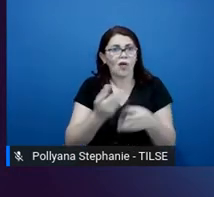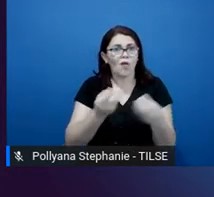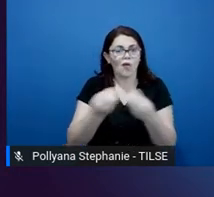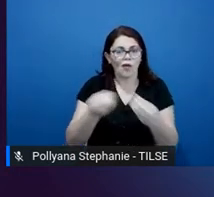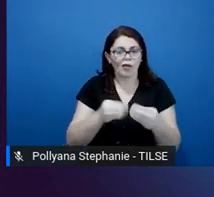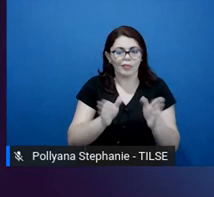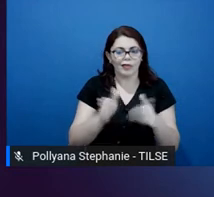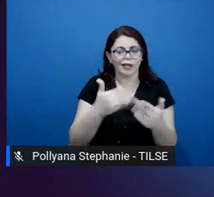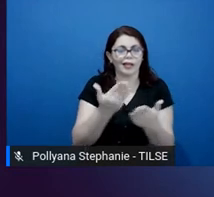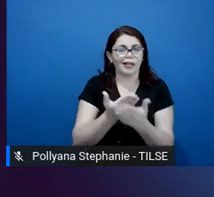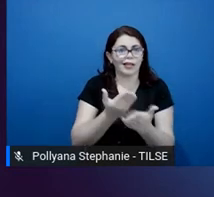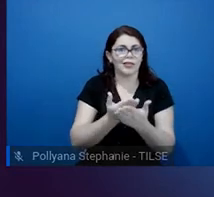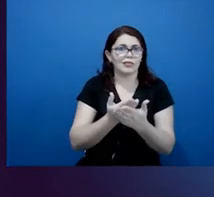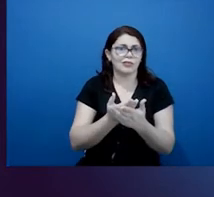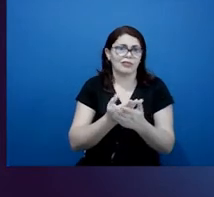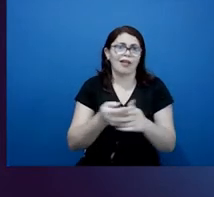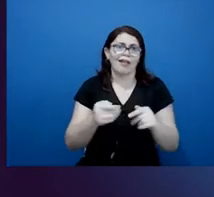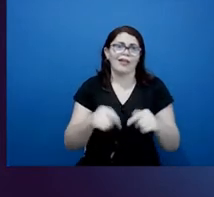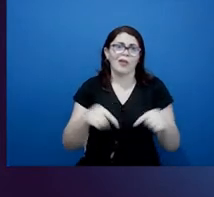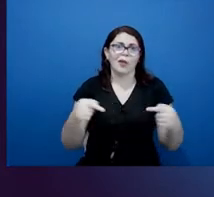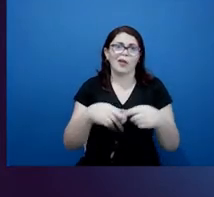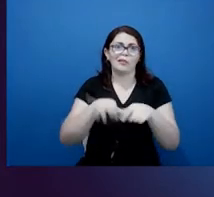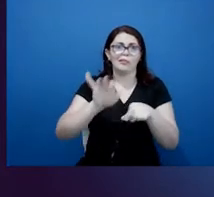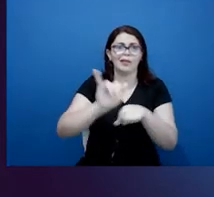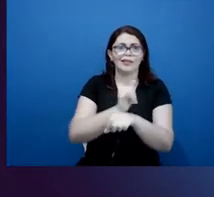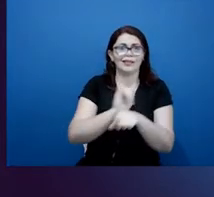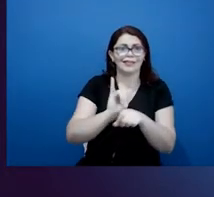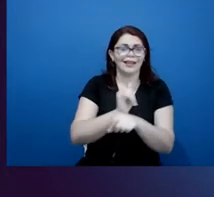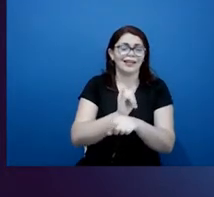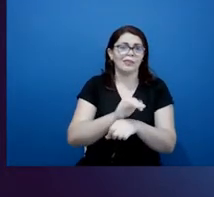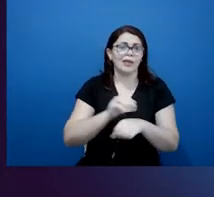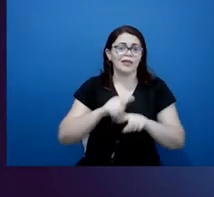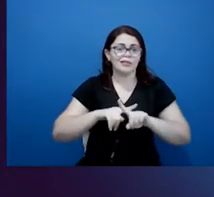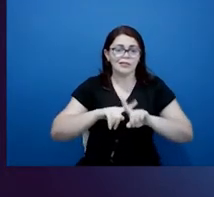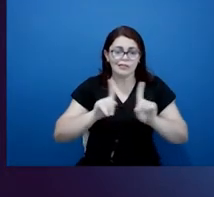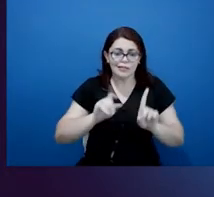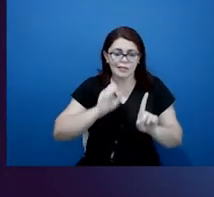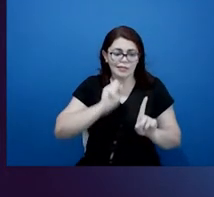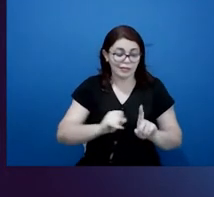that would be available. But if students don't share a first language, maybe not.